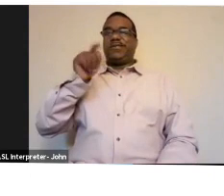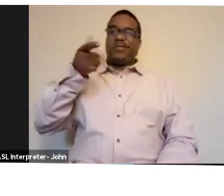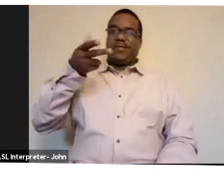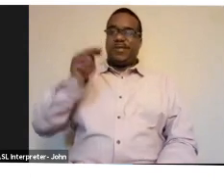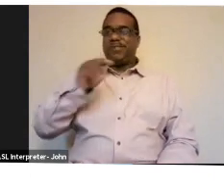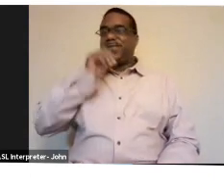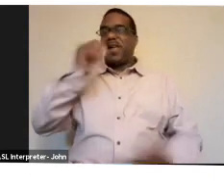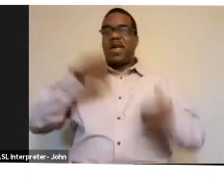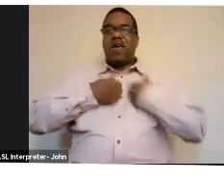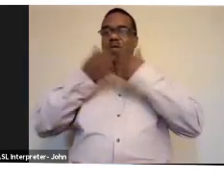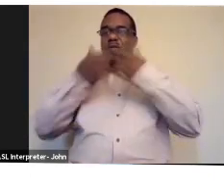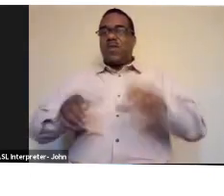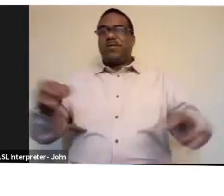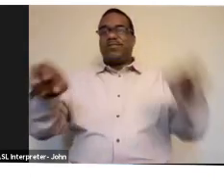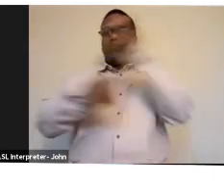waste.